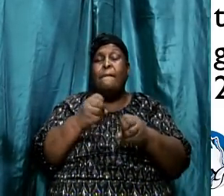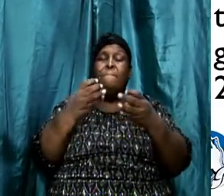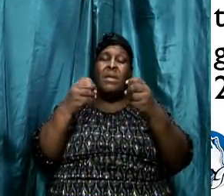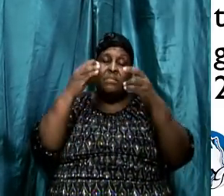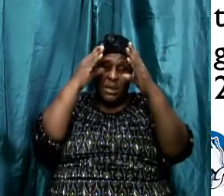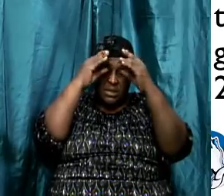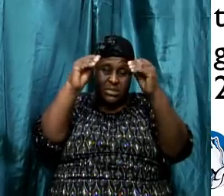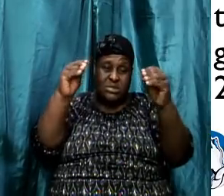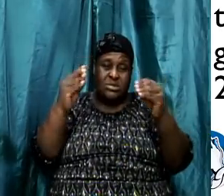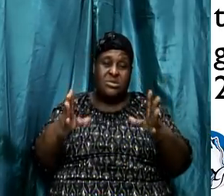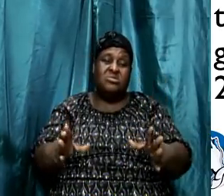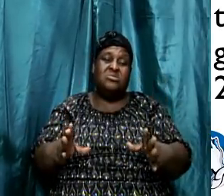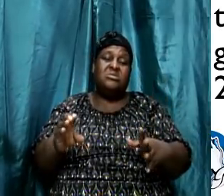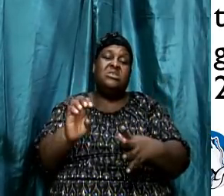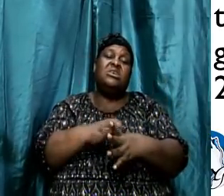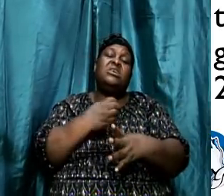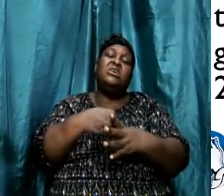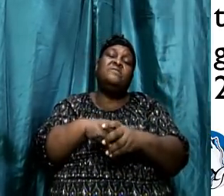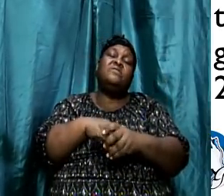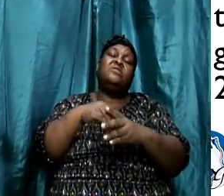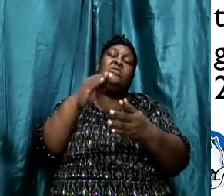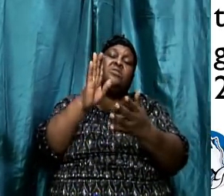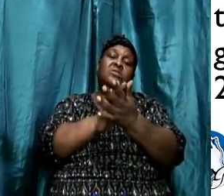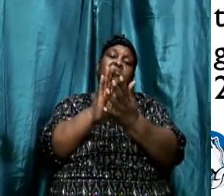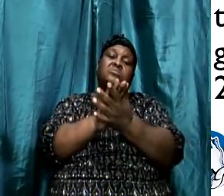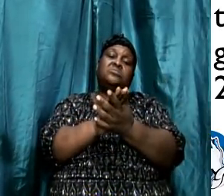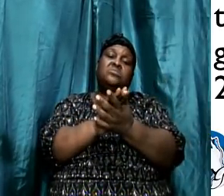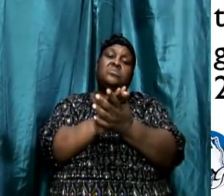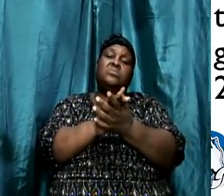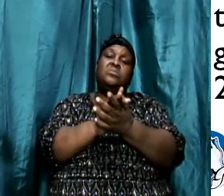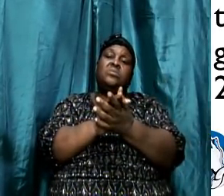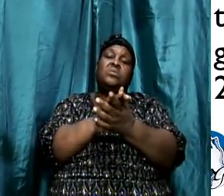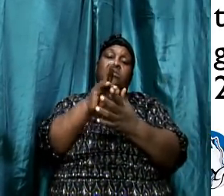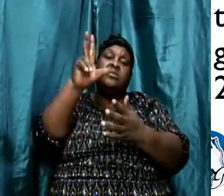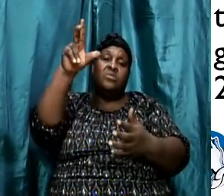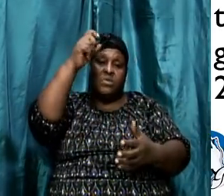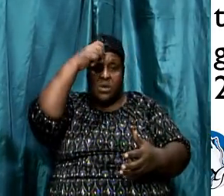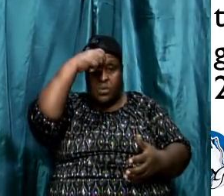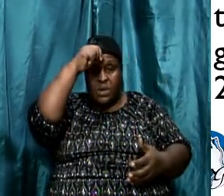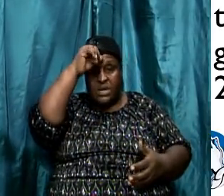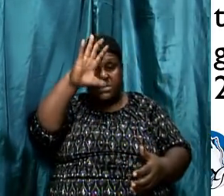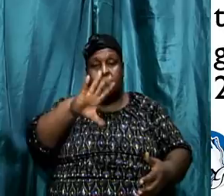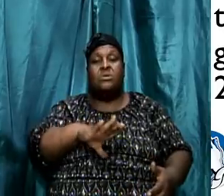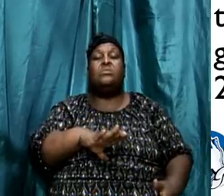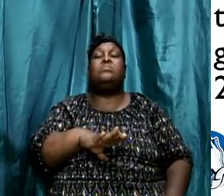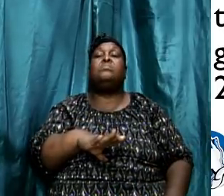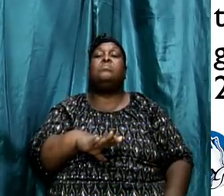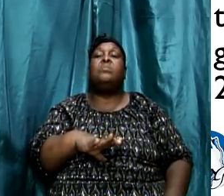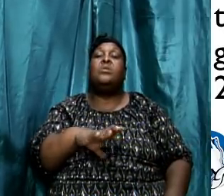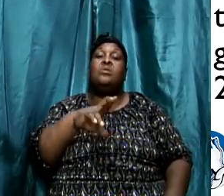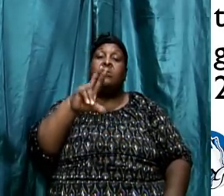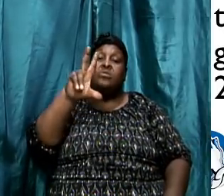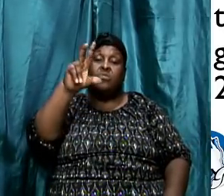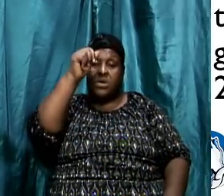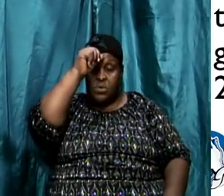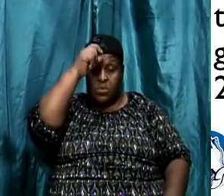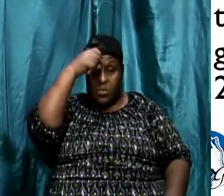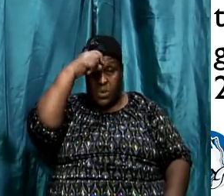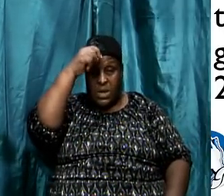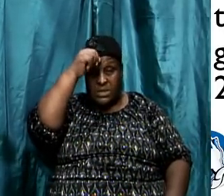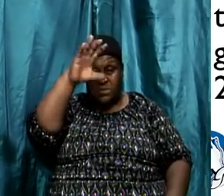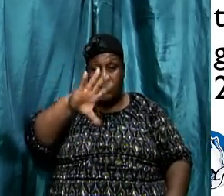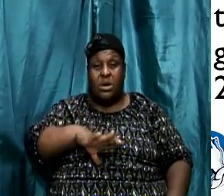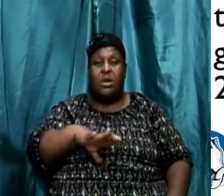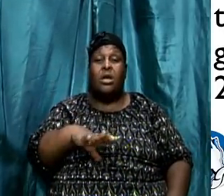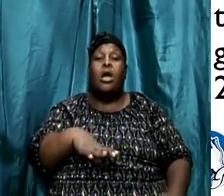even in school, that there were three wise men. And the three wise men, each